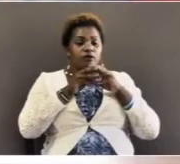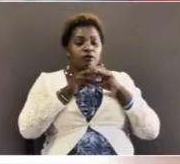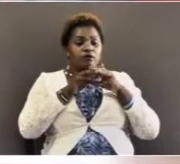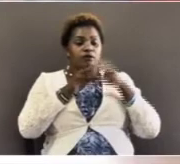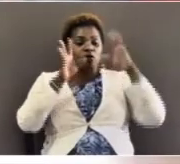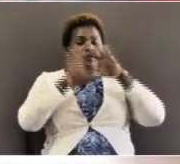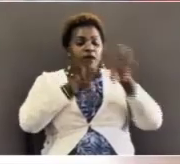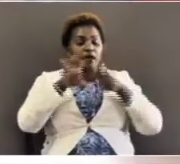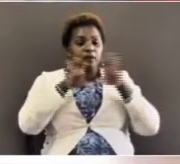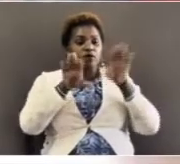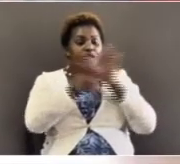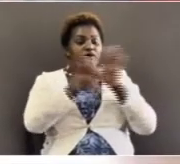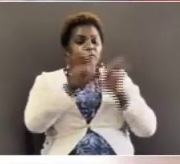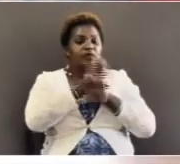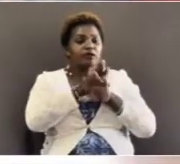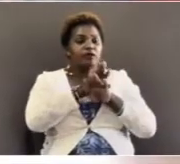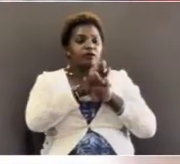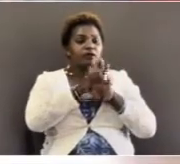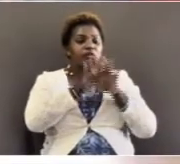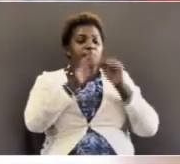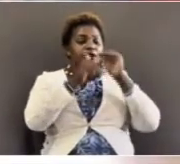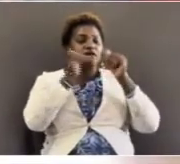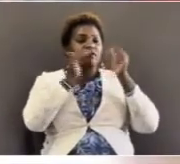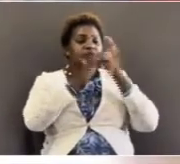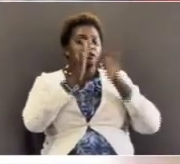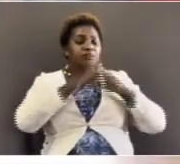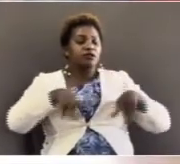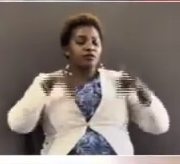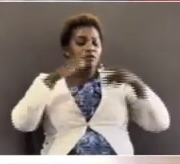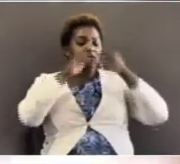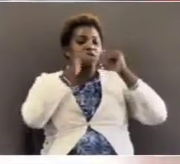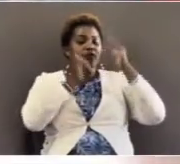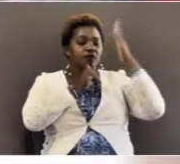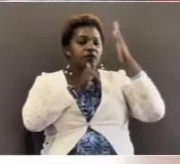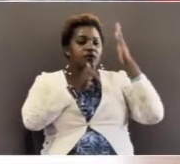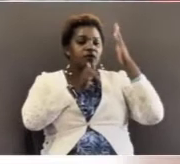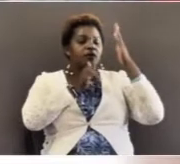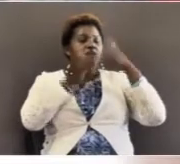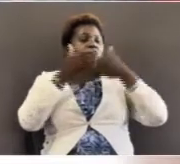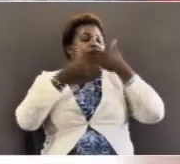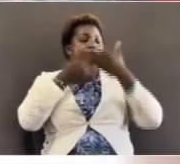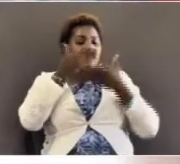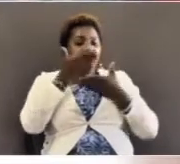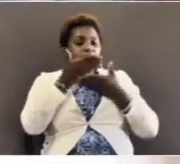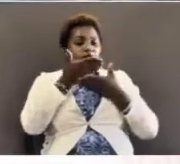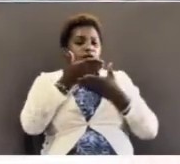Jesus is ready turn to him and he will answer